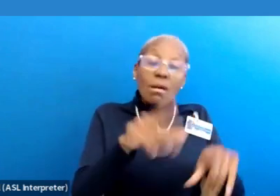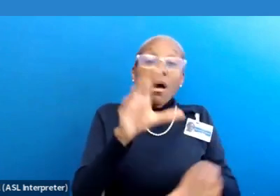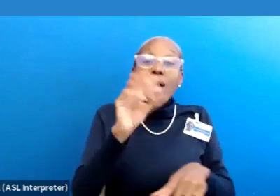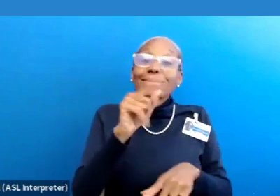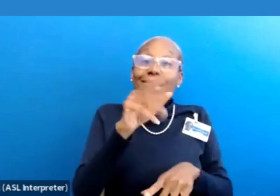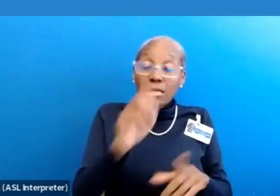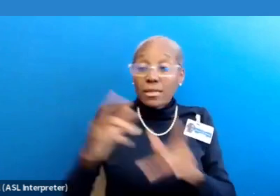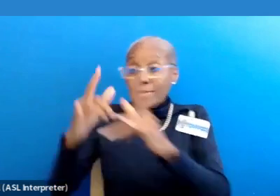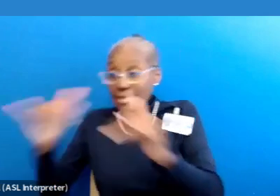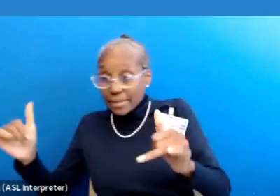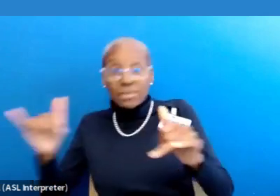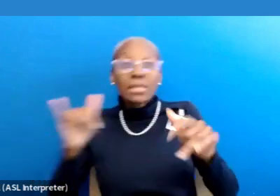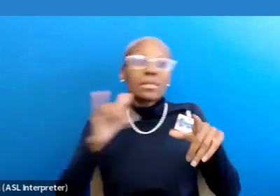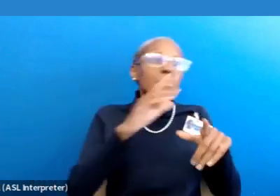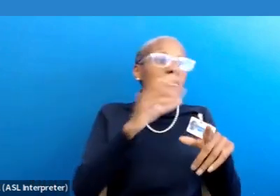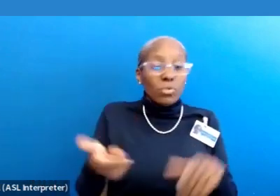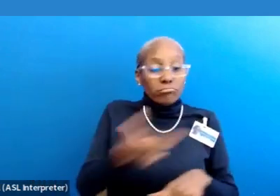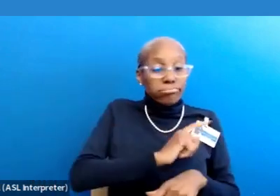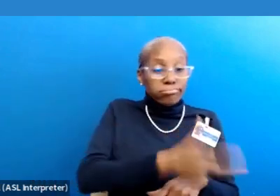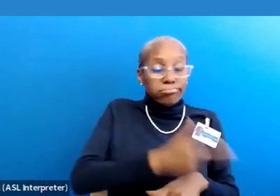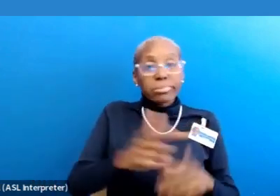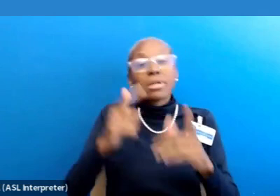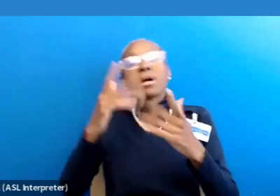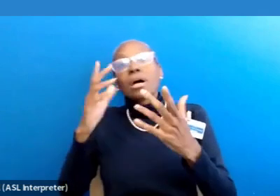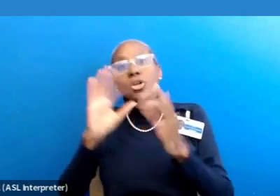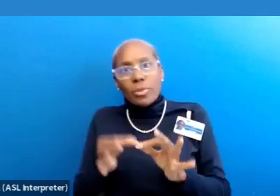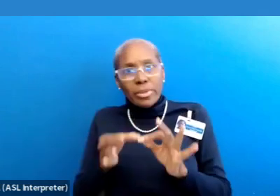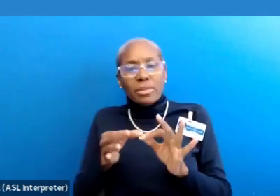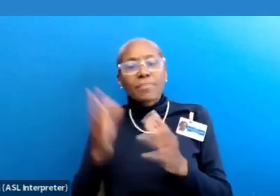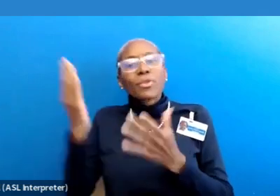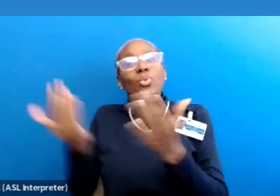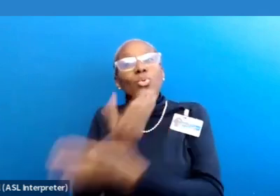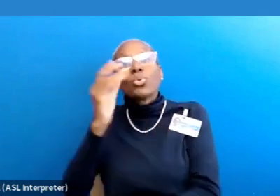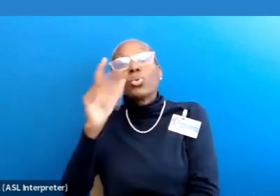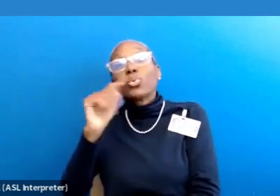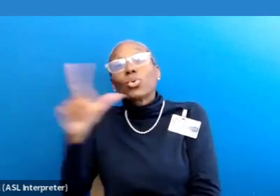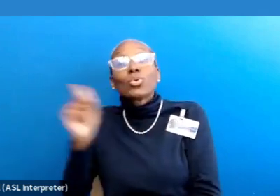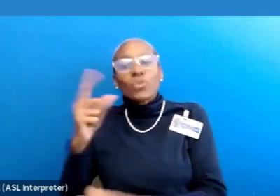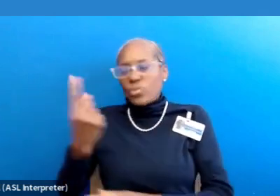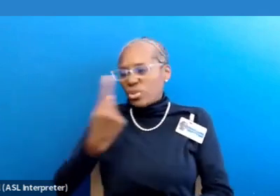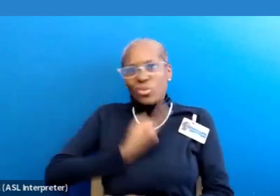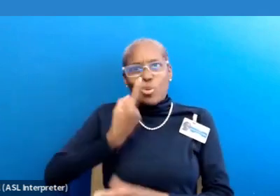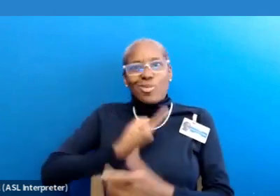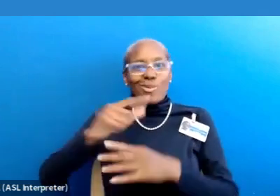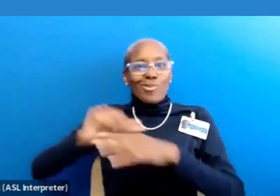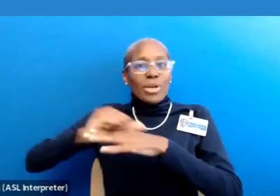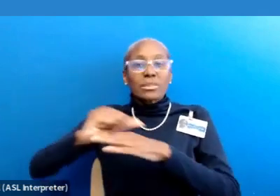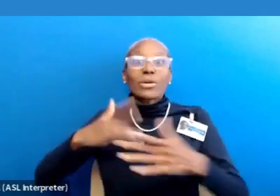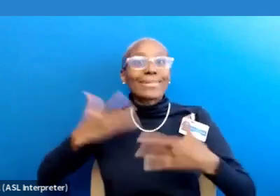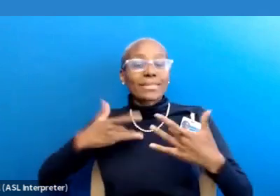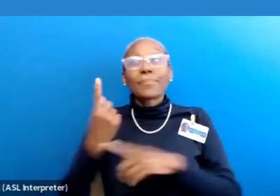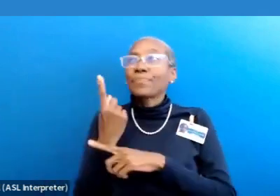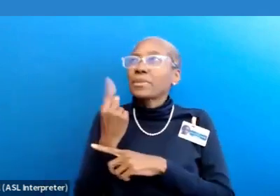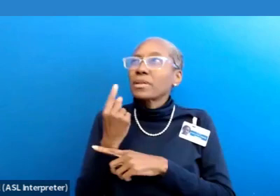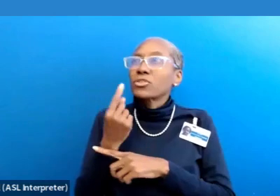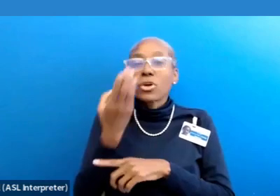simultaneous interpretation. Some of the newly published tools for solo practice are really exciting. Last year,